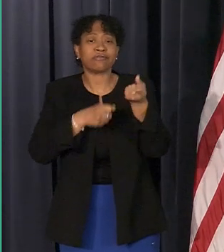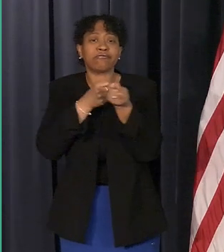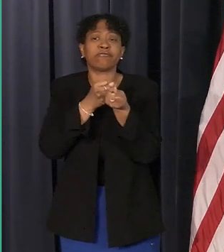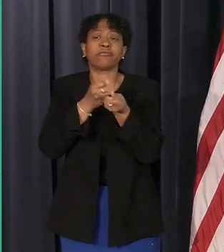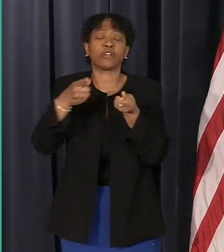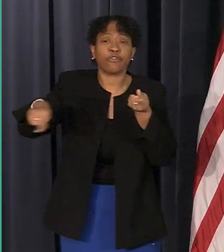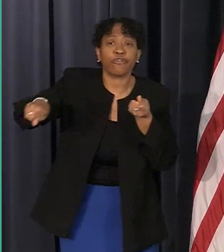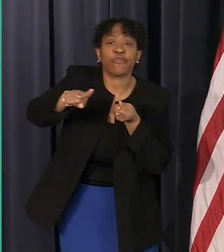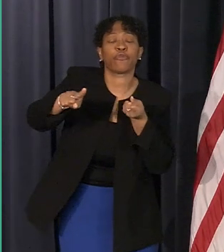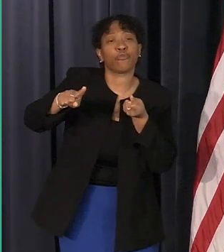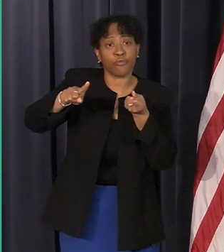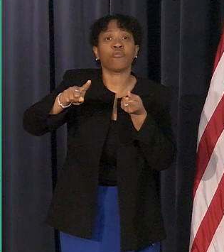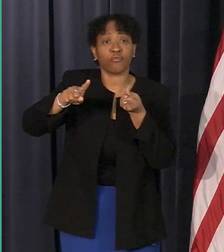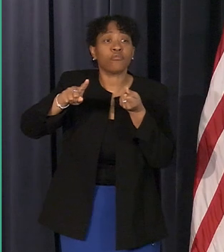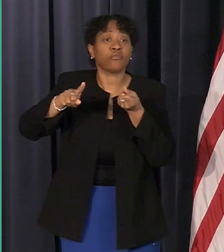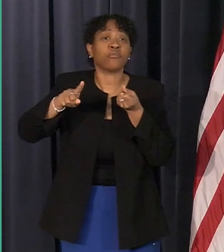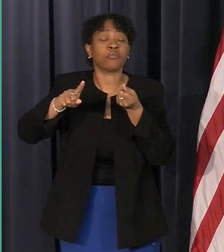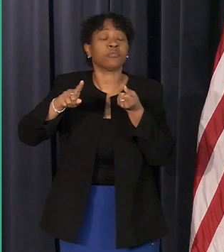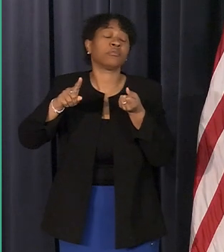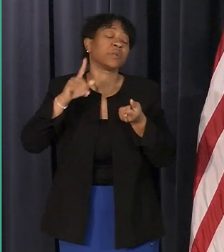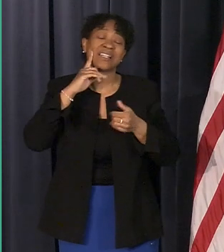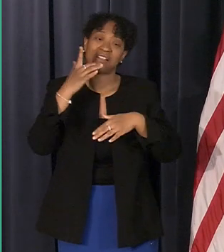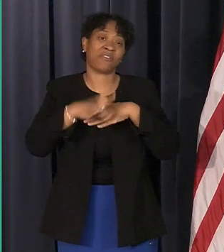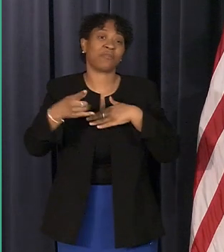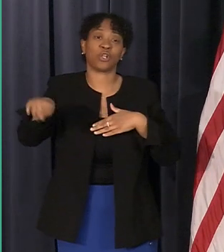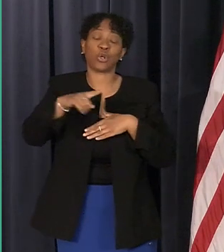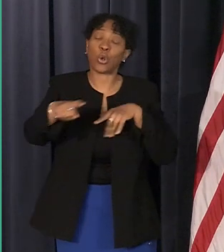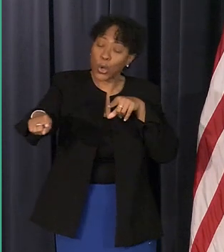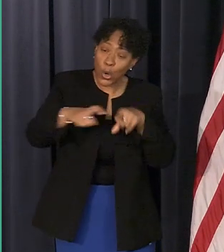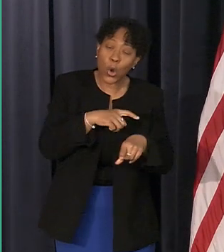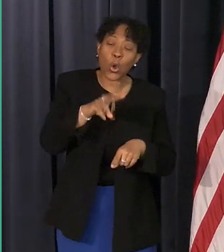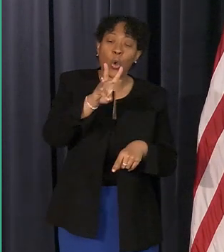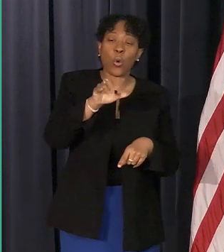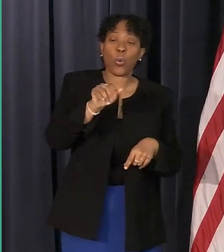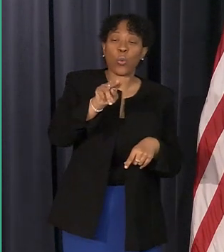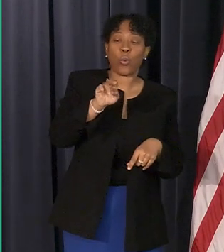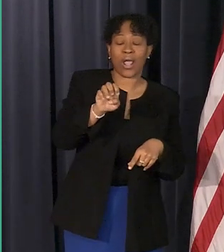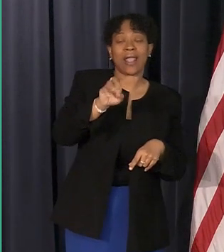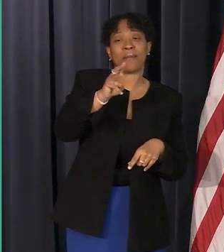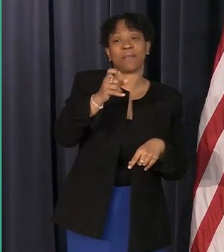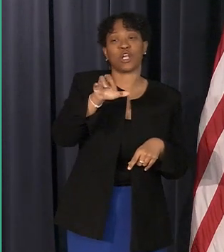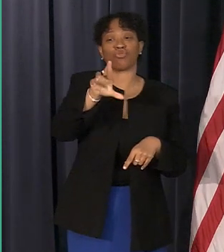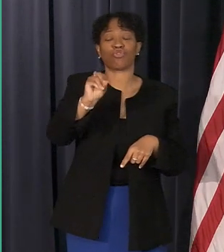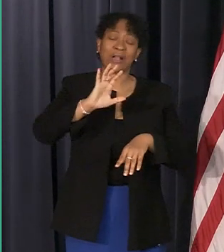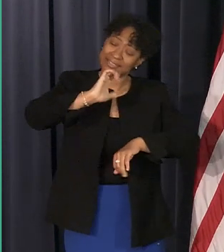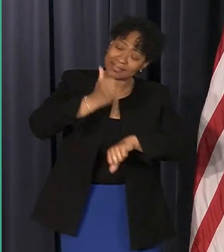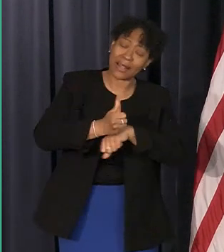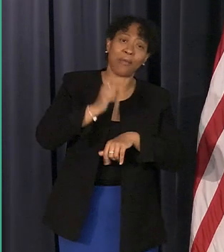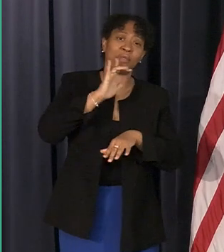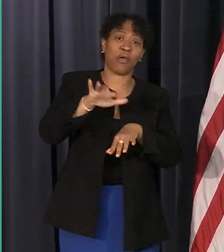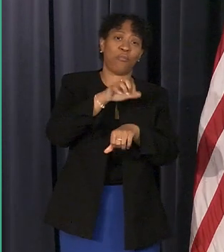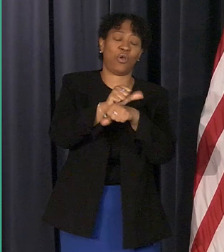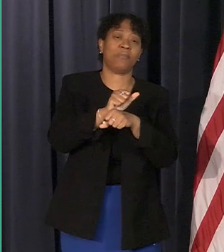available simply call wayne metro and set up the appointment